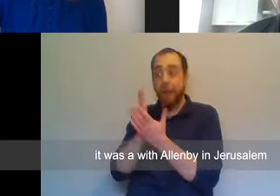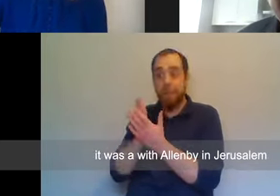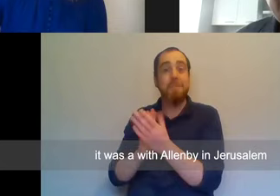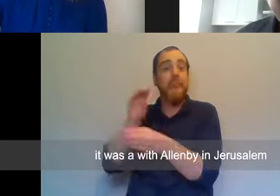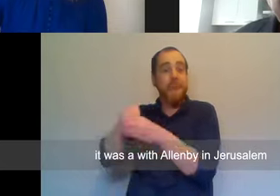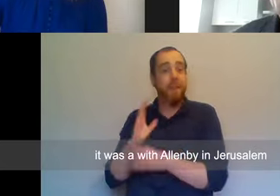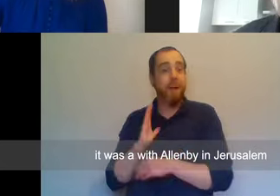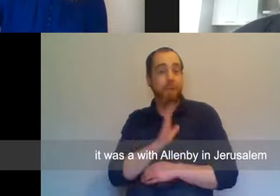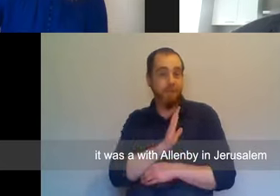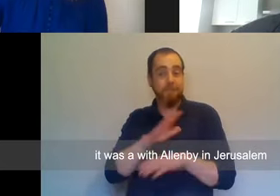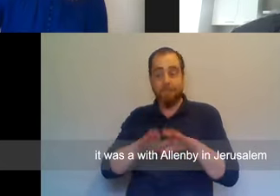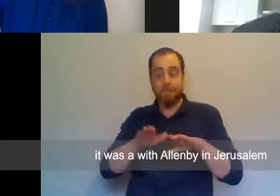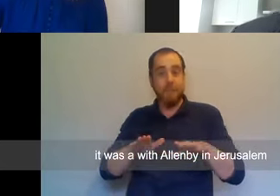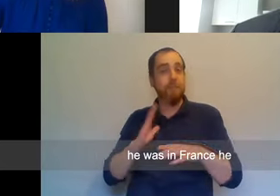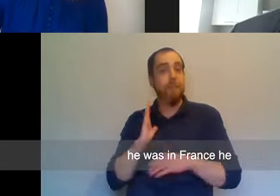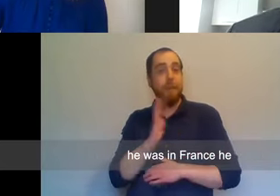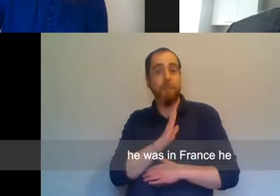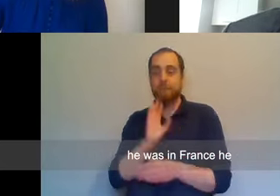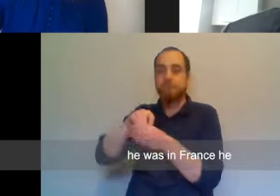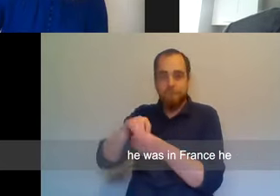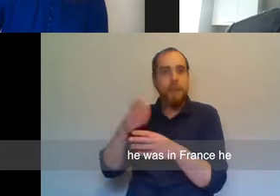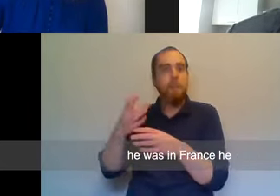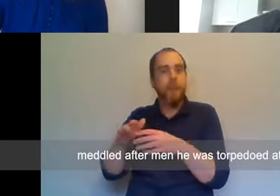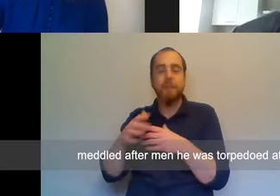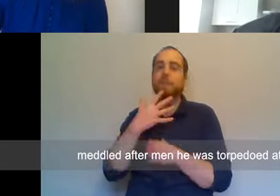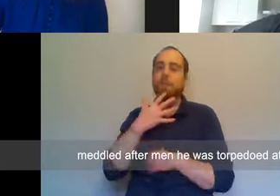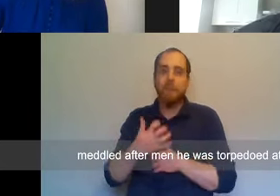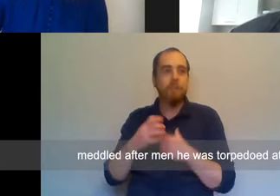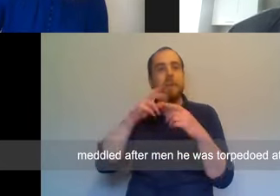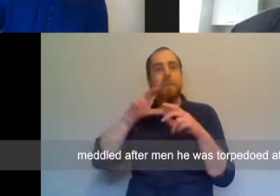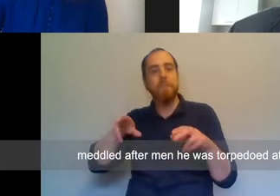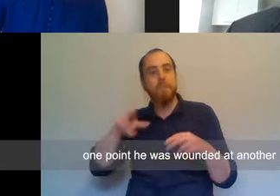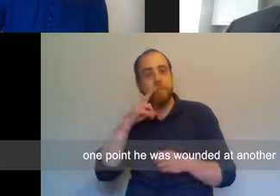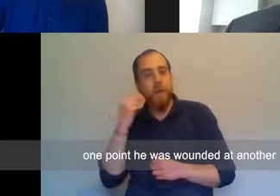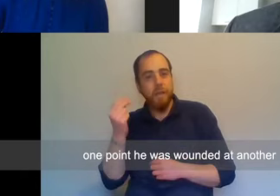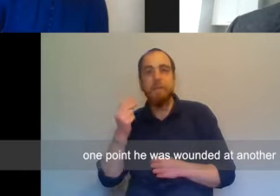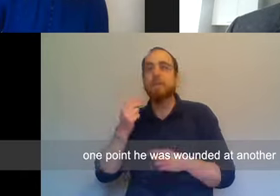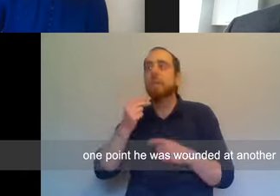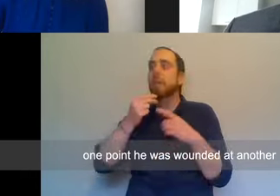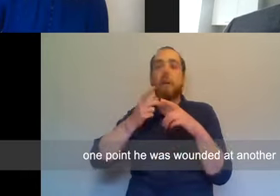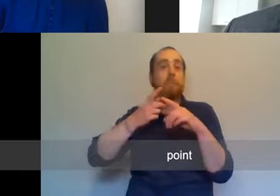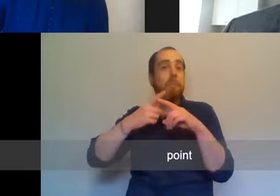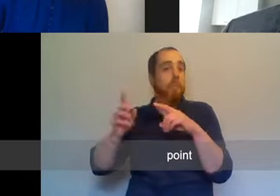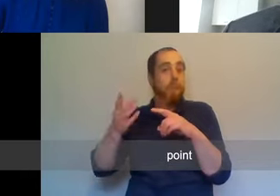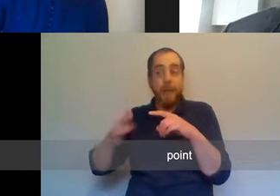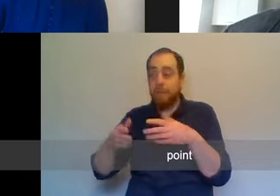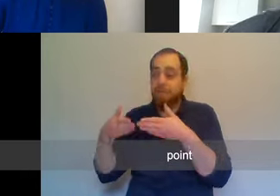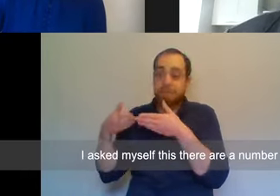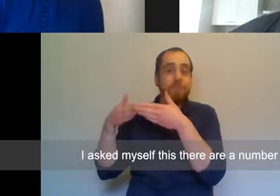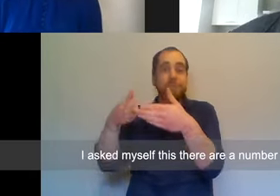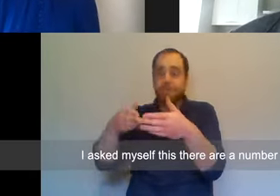He was with Allenby in Jerusalem, he was in France, medal after medal, he was torpedoed at one point, he was wounded at another point.